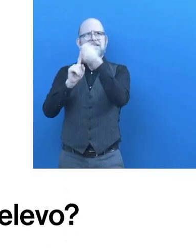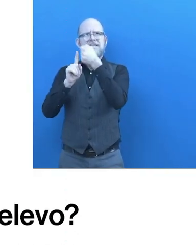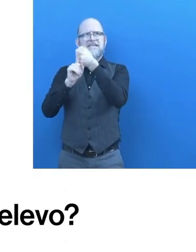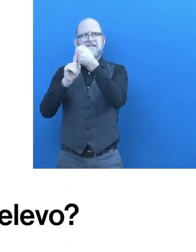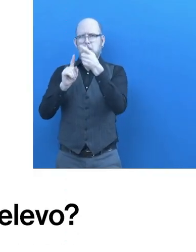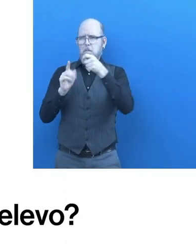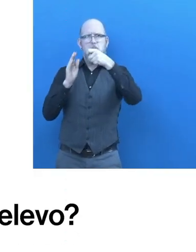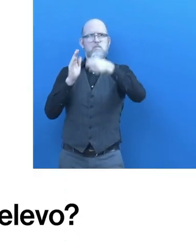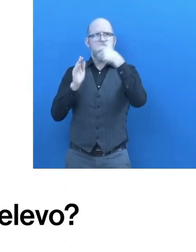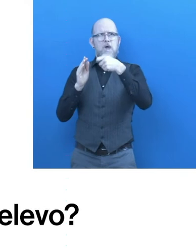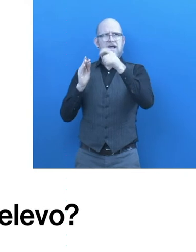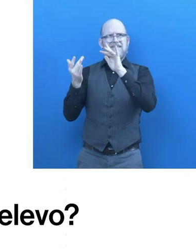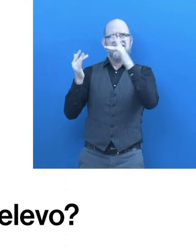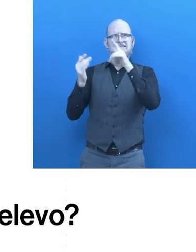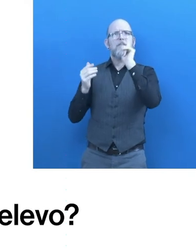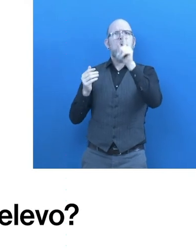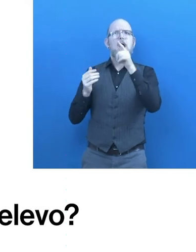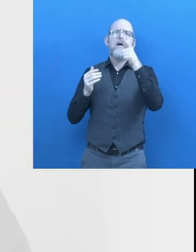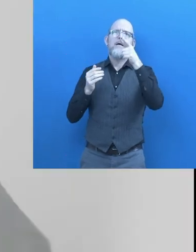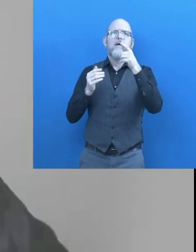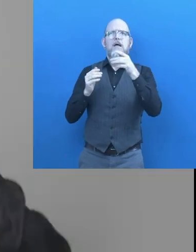What is next for Centro de Ralevo?